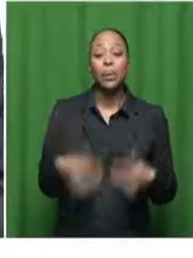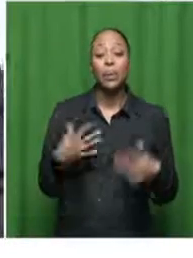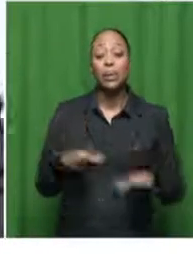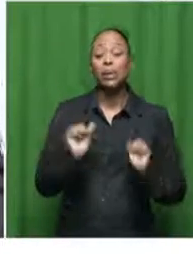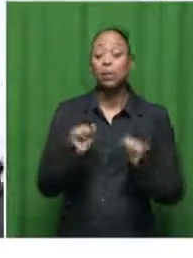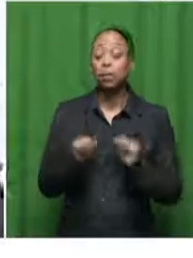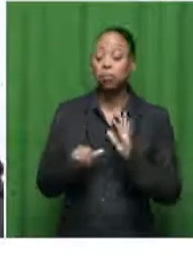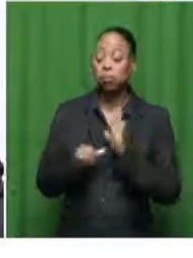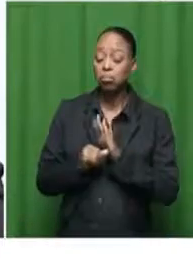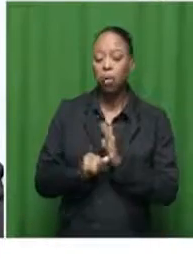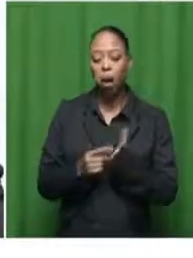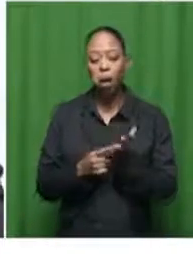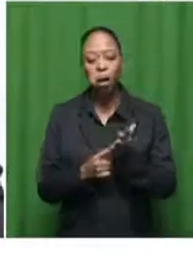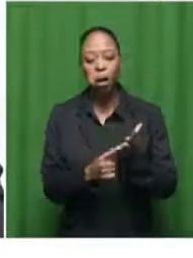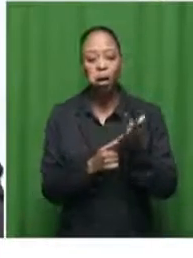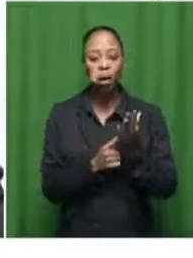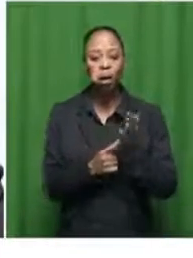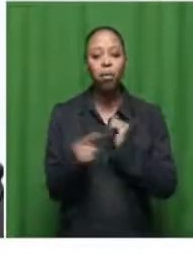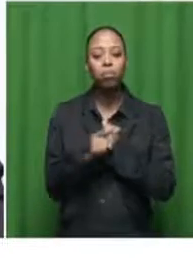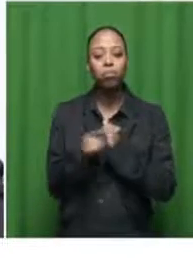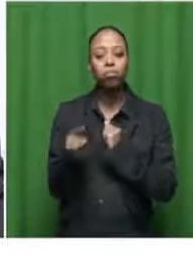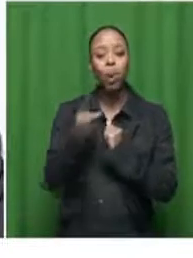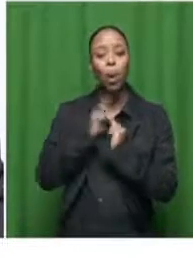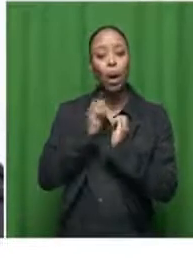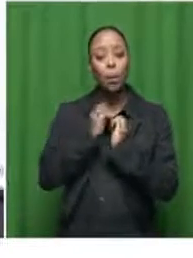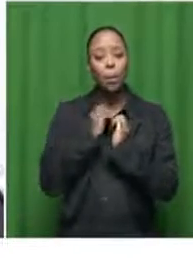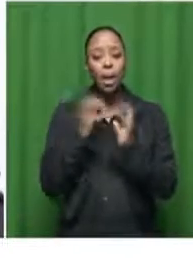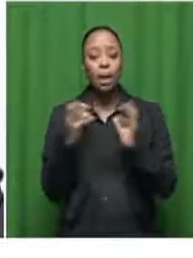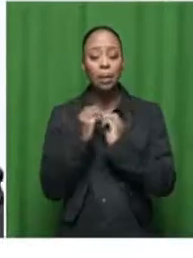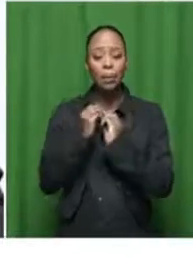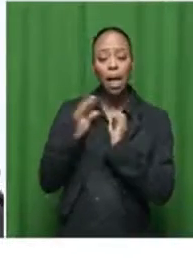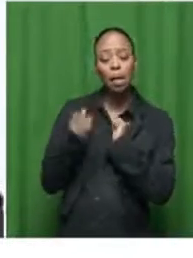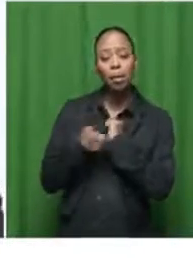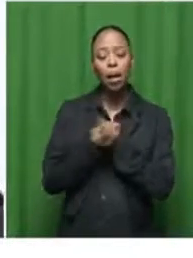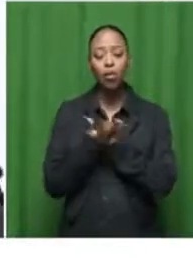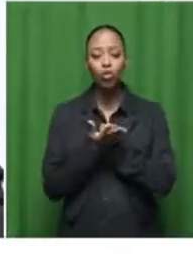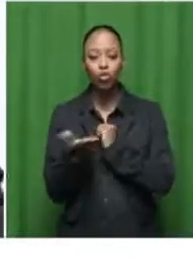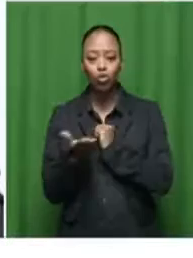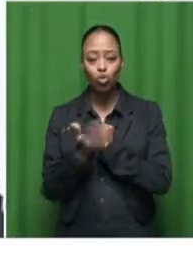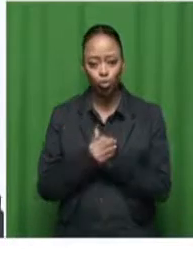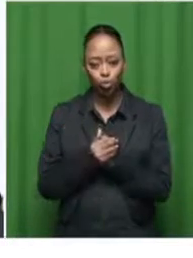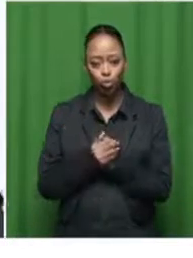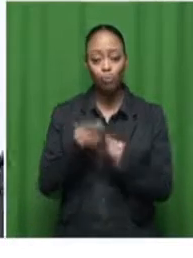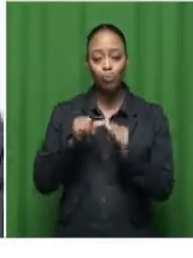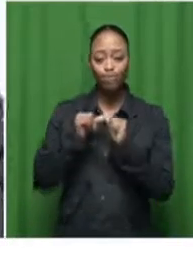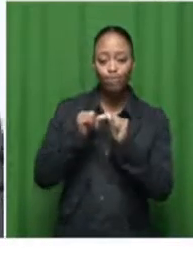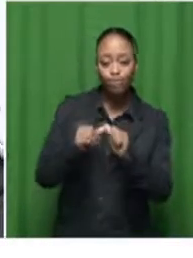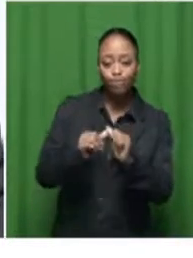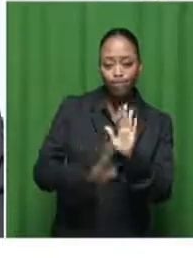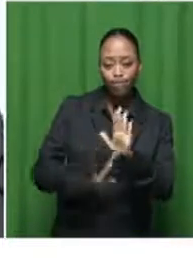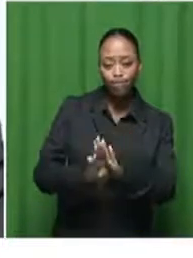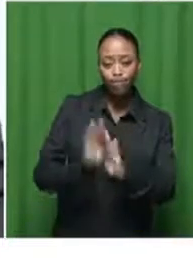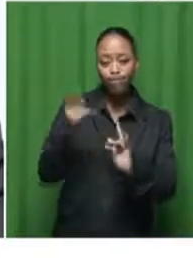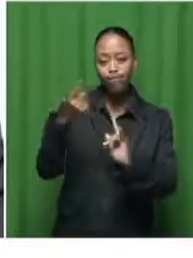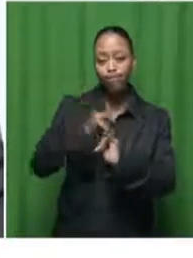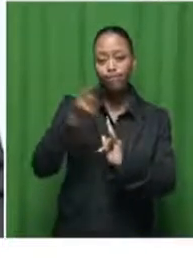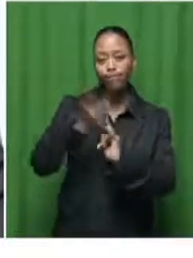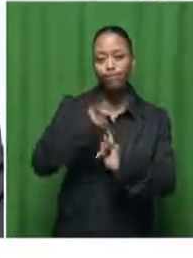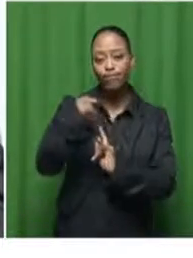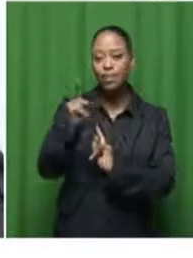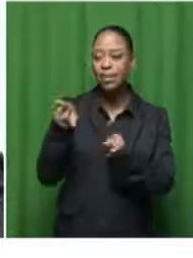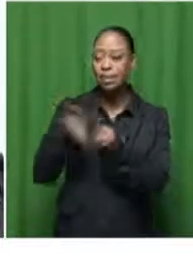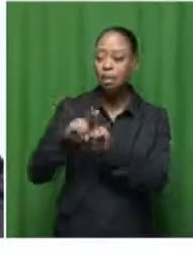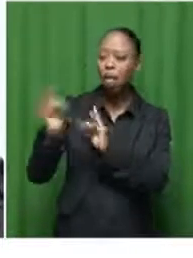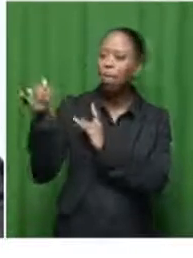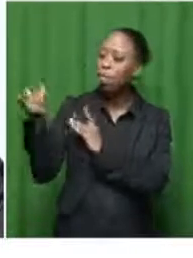such an important discussion as are many of this kind you know when we talk about the sustainable development goals as your guest